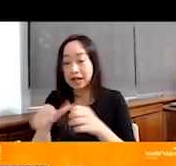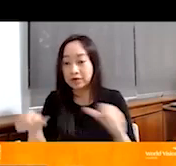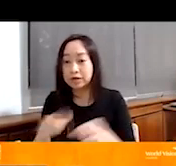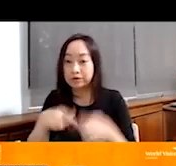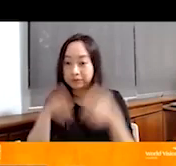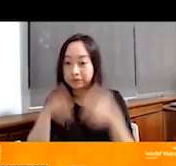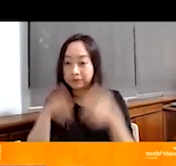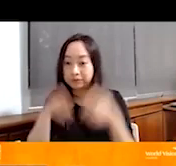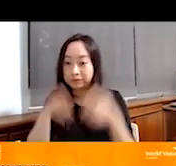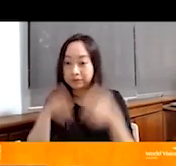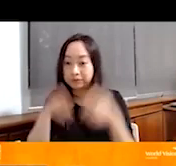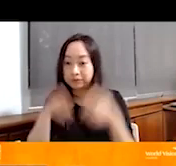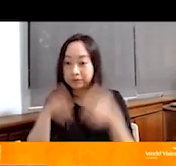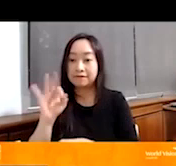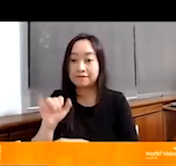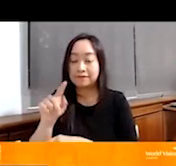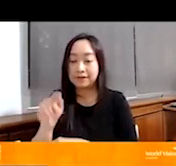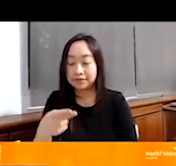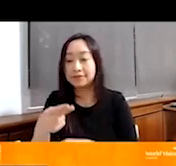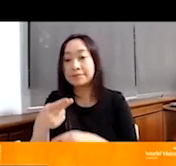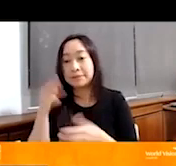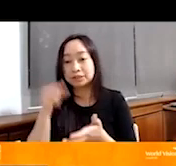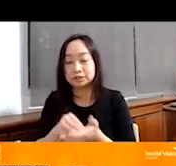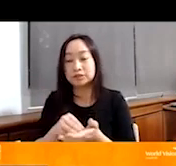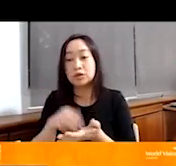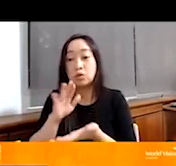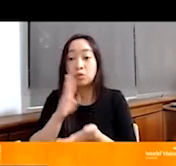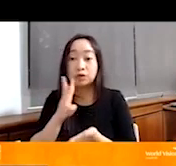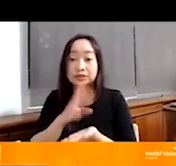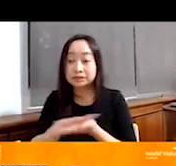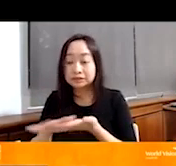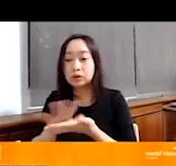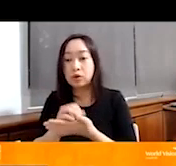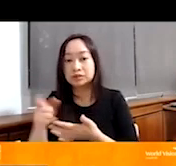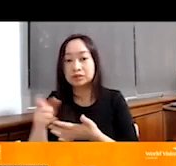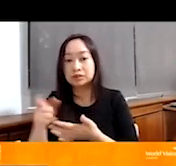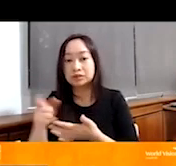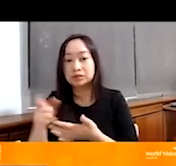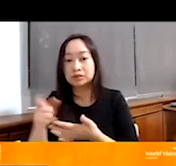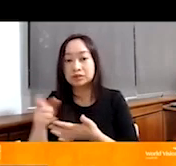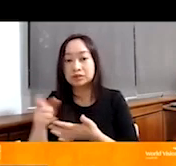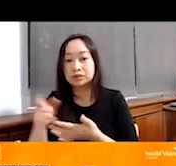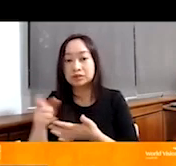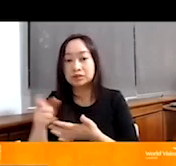on as you, as sanitation hygiene. They're not allowed to drill under occupation.